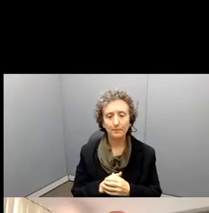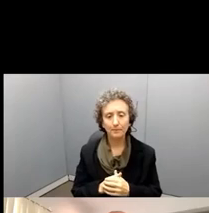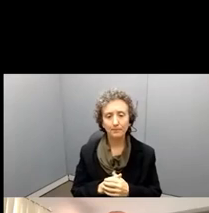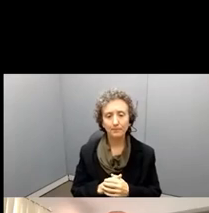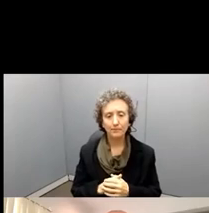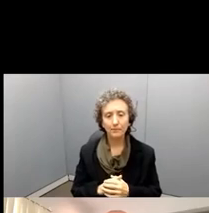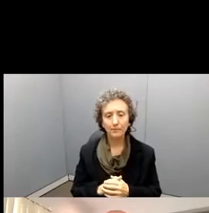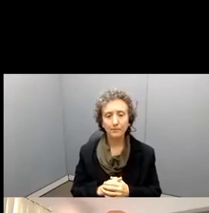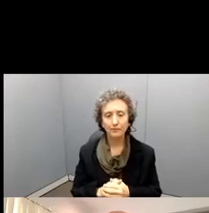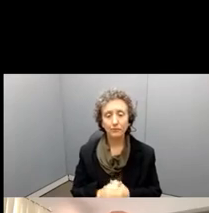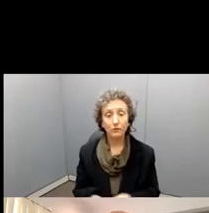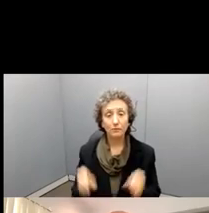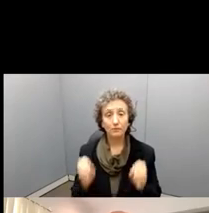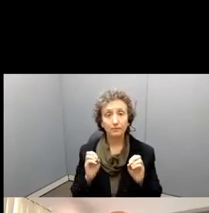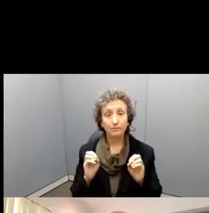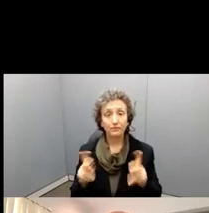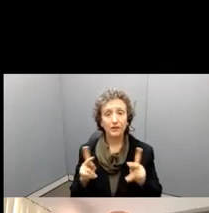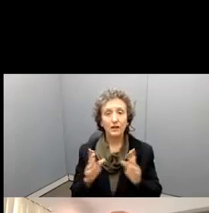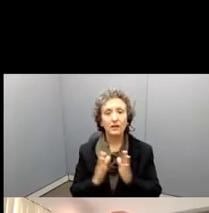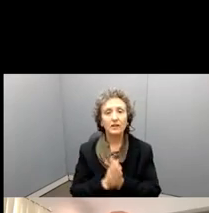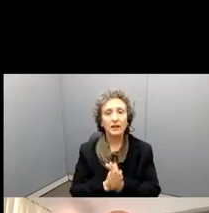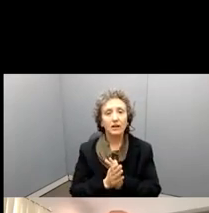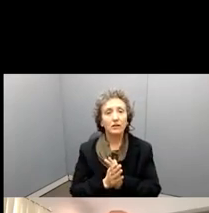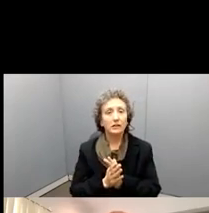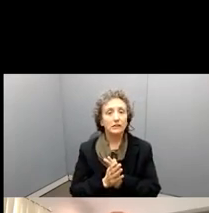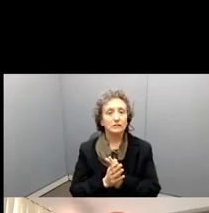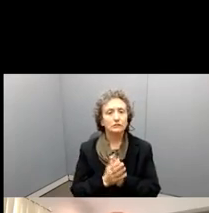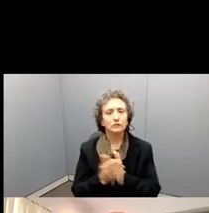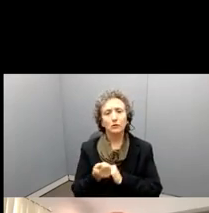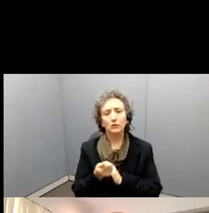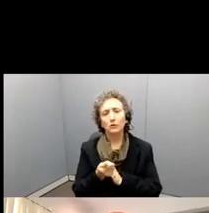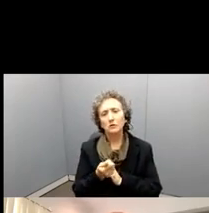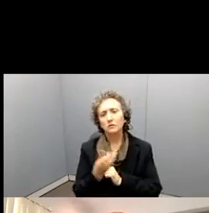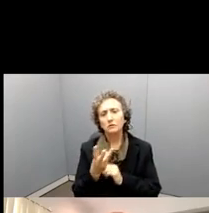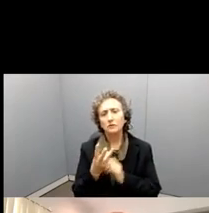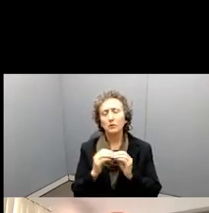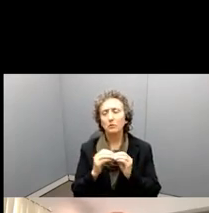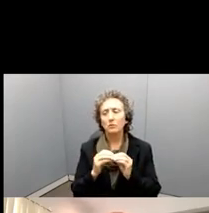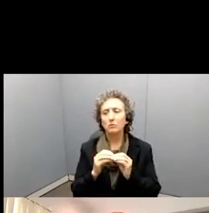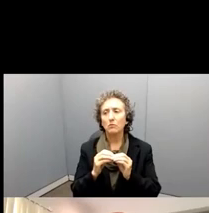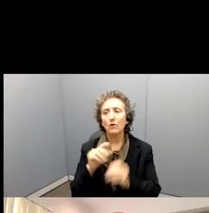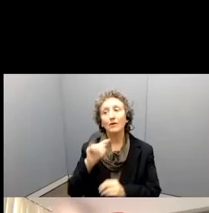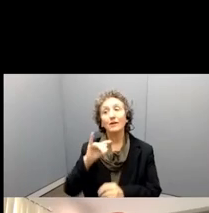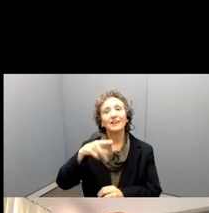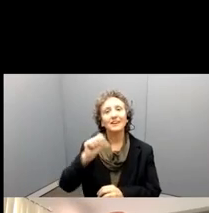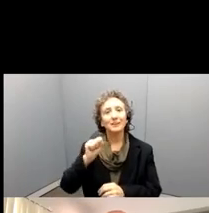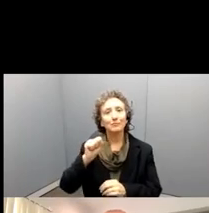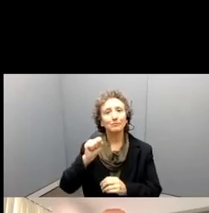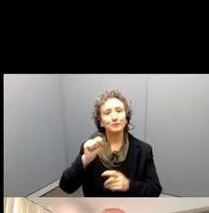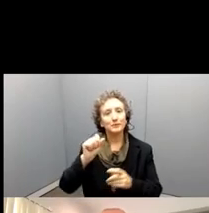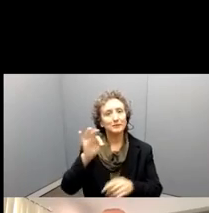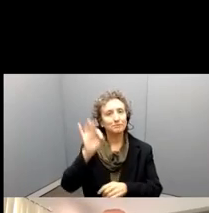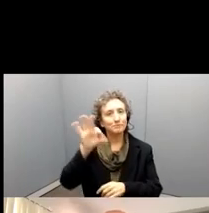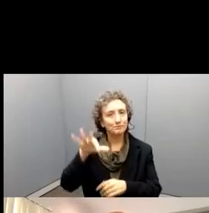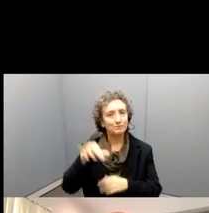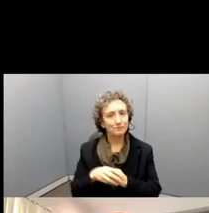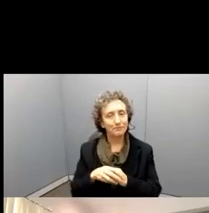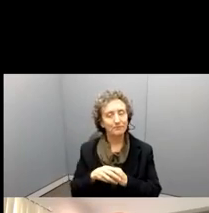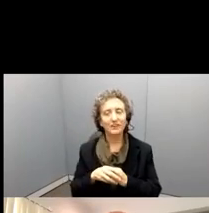Okay. So, so just, just a couple other just sort of tips, and again, as I, as I think, as you think about these,